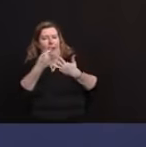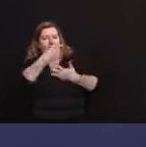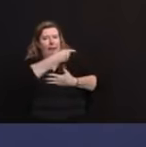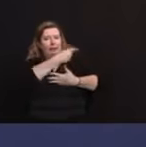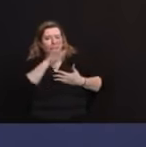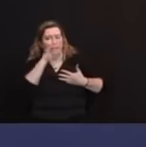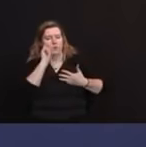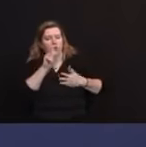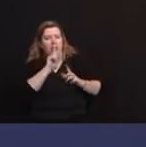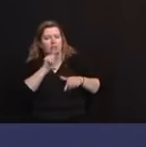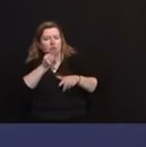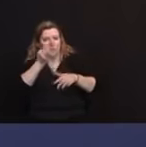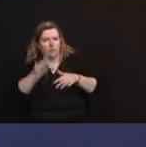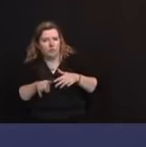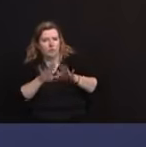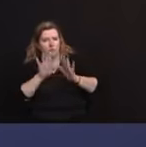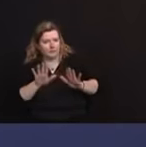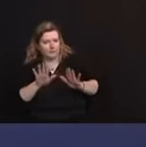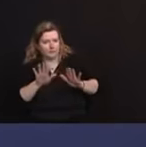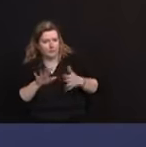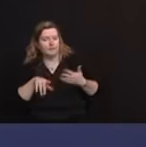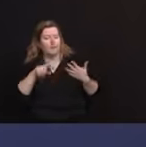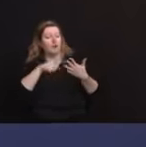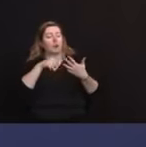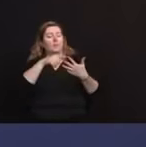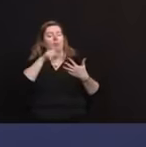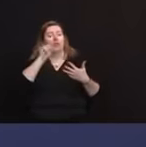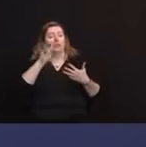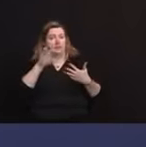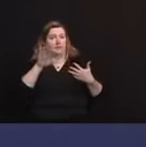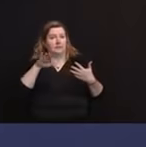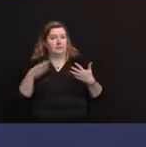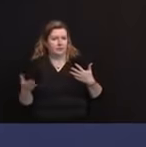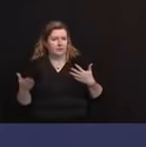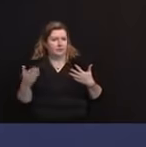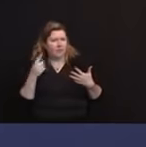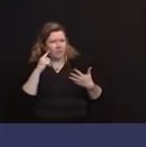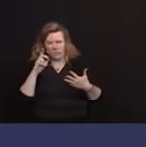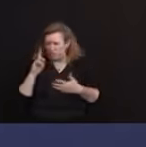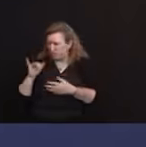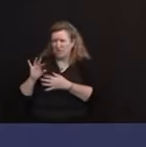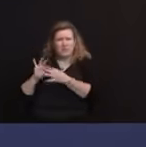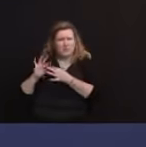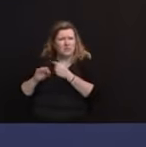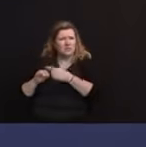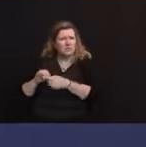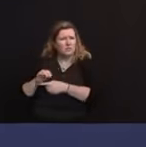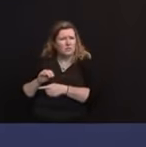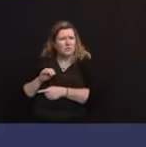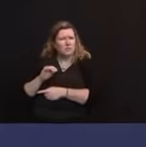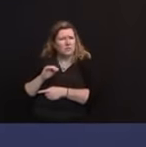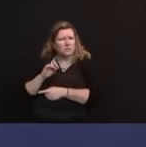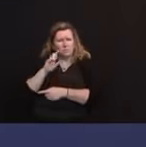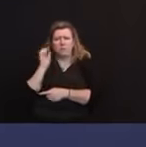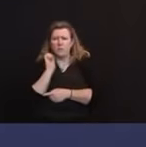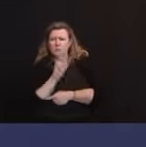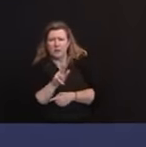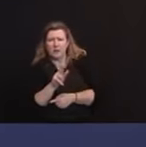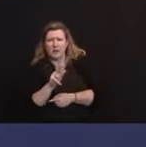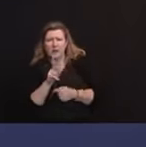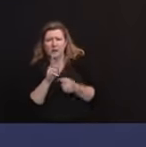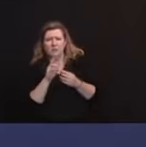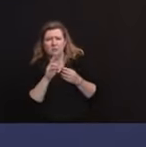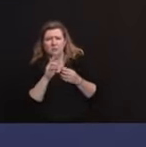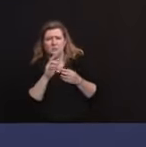Long-term care fatalities, you, I think, referenced this. If you didn't, we will get back to you on that. And the dash,